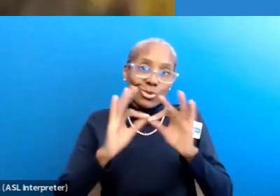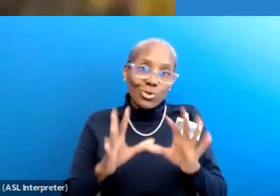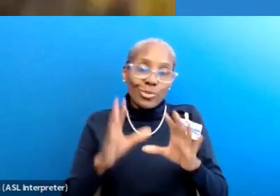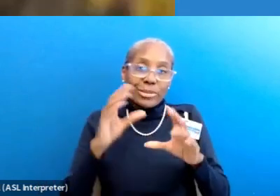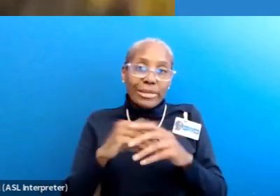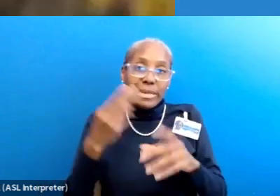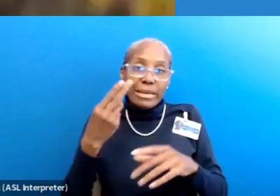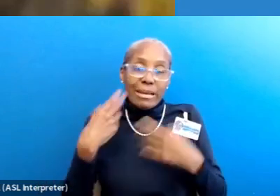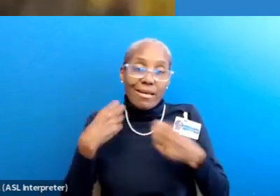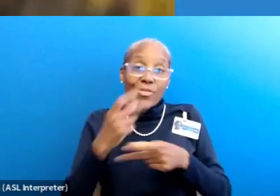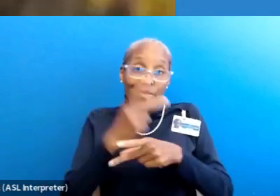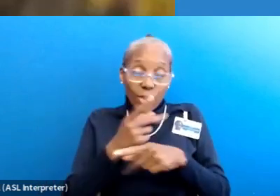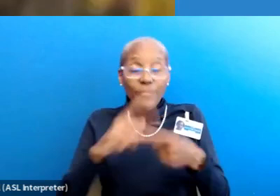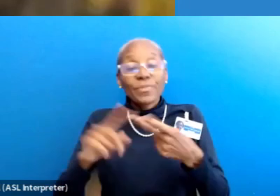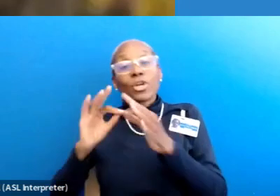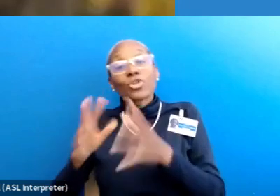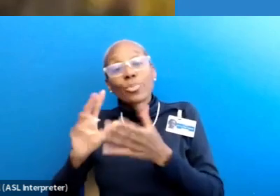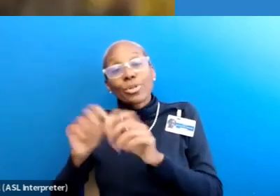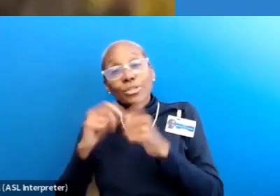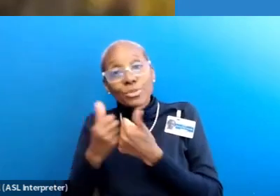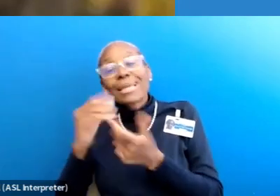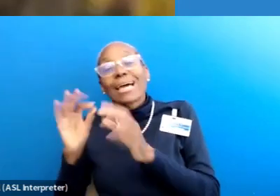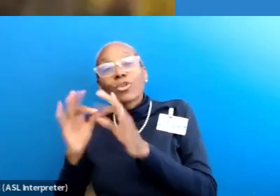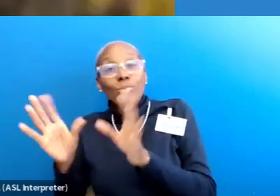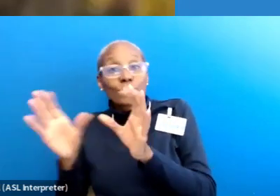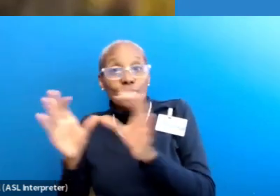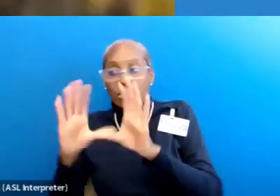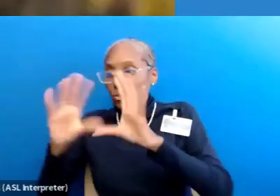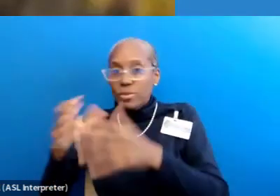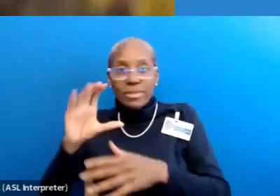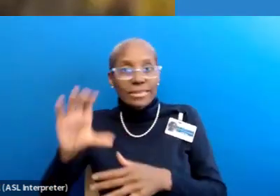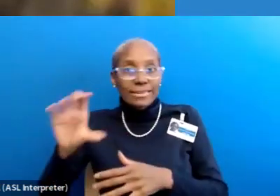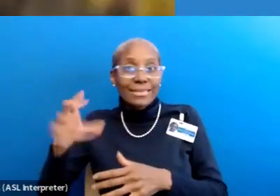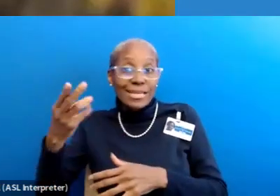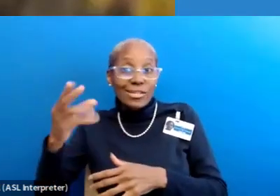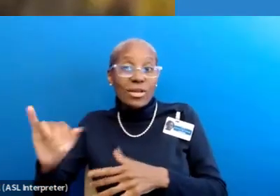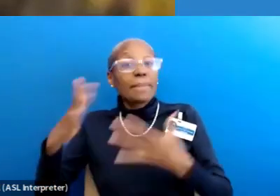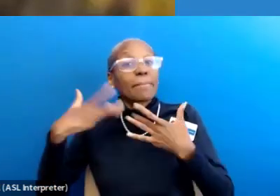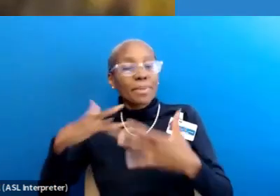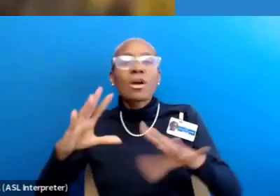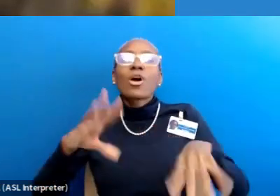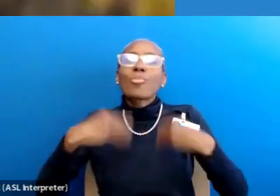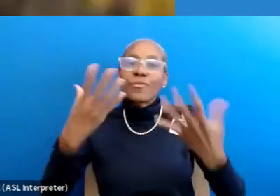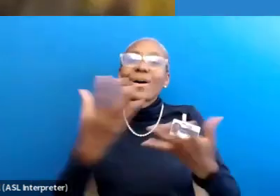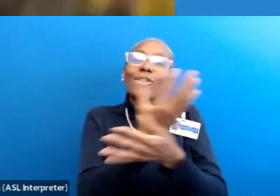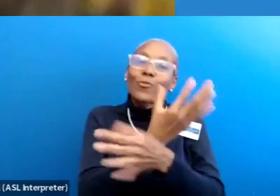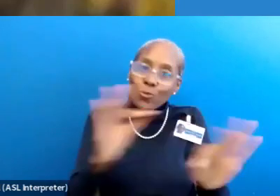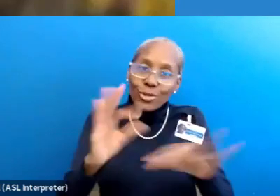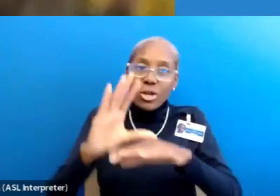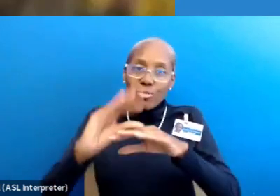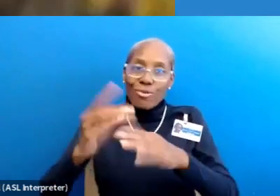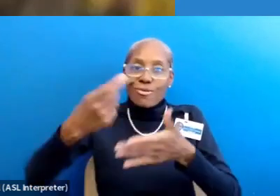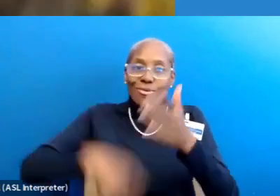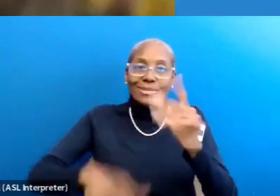interpreter associations, and interpreter certification bodies like CCHI all provide free or low-cost